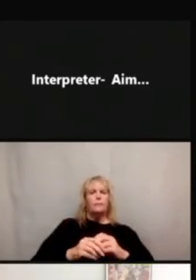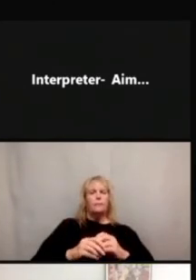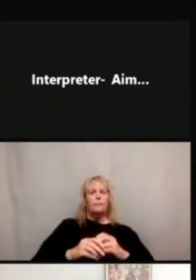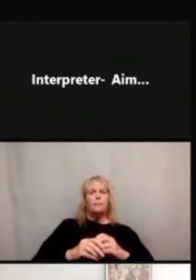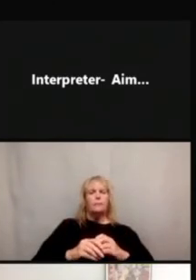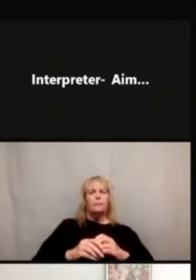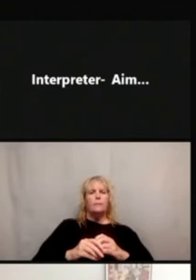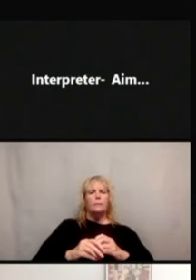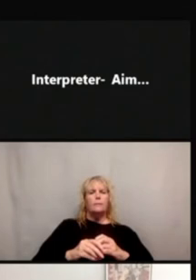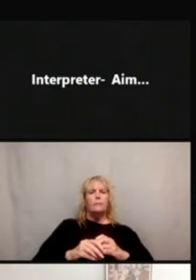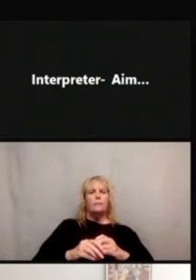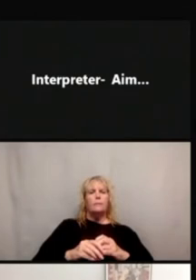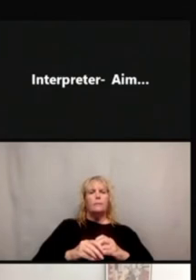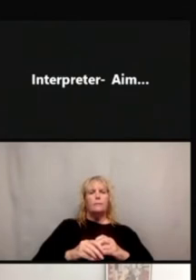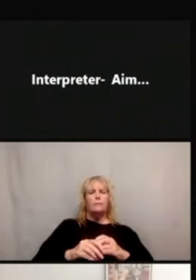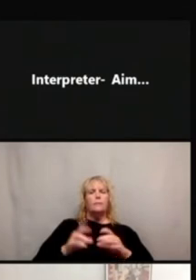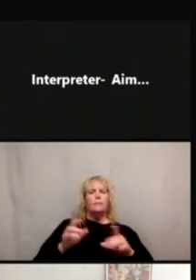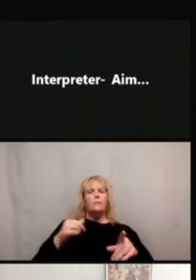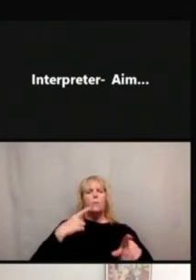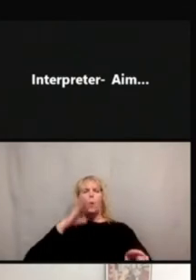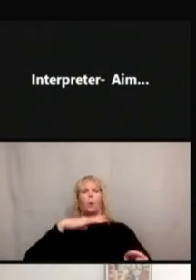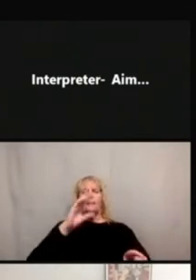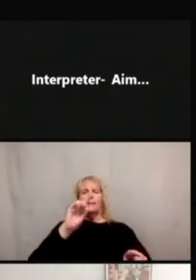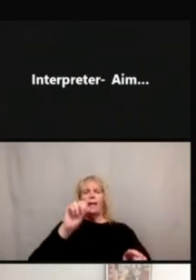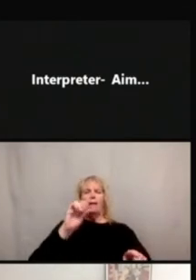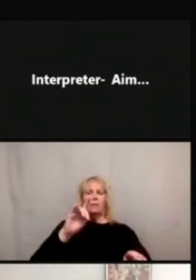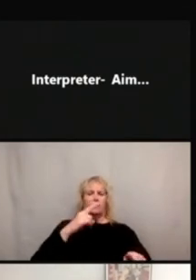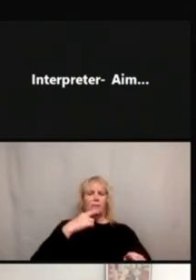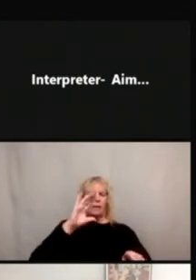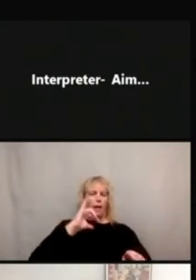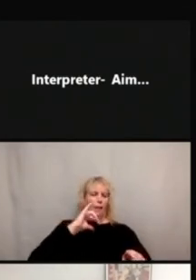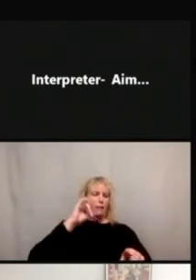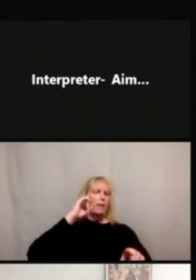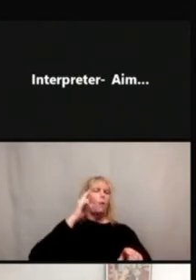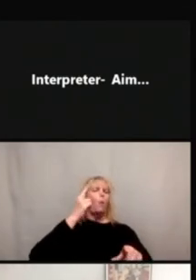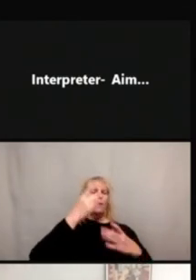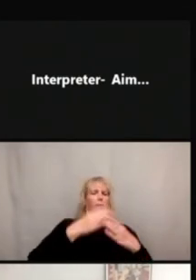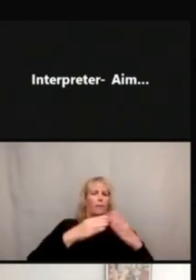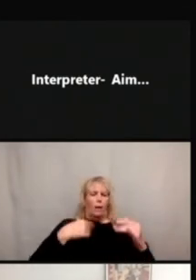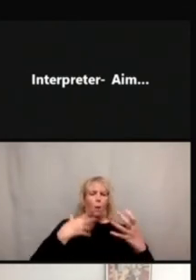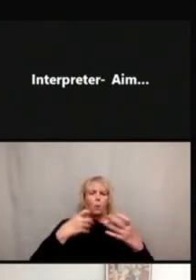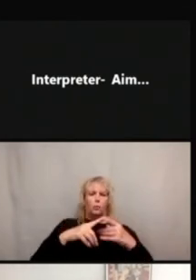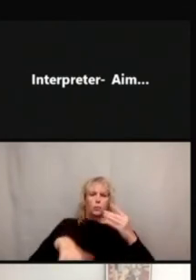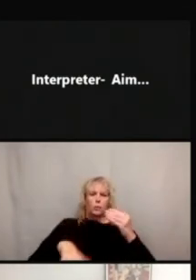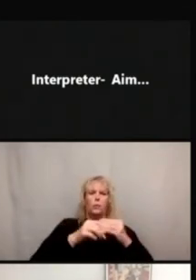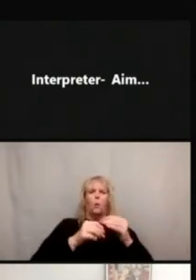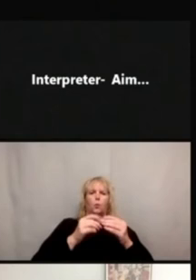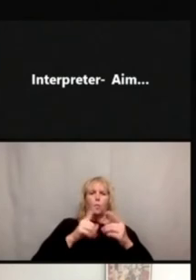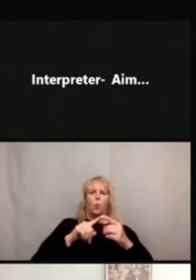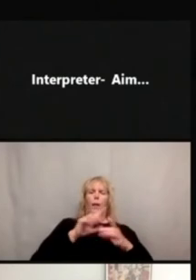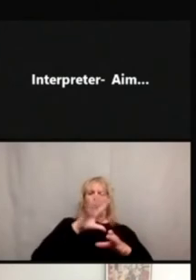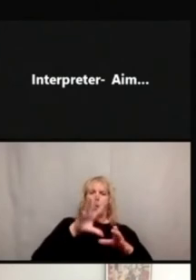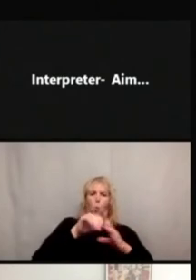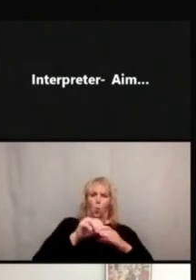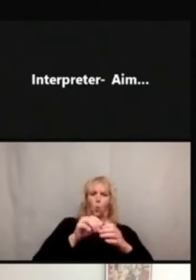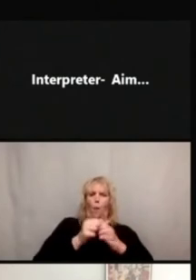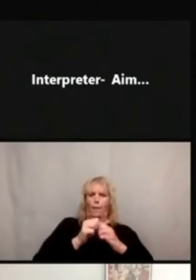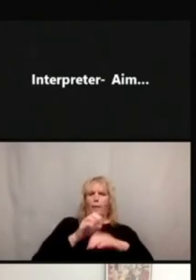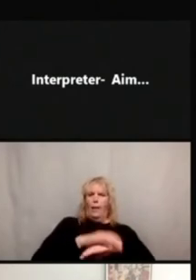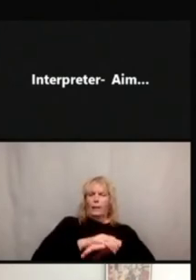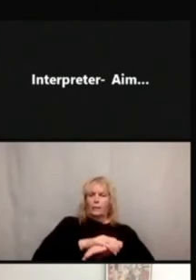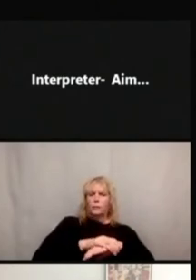thing. And I think there is a big value in including English with the audience language.